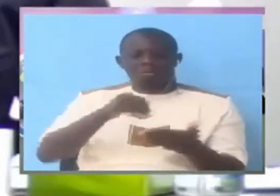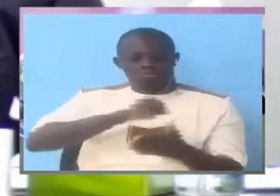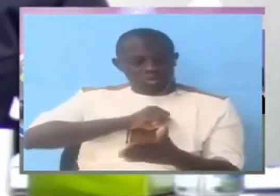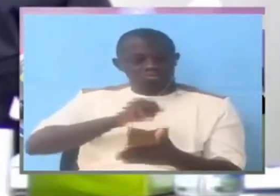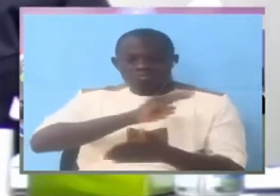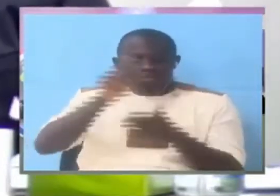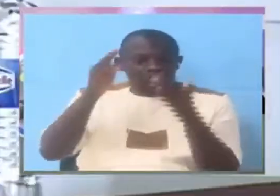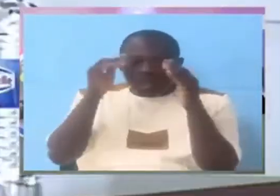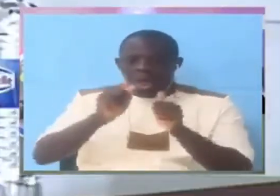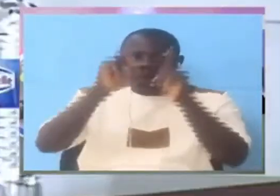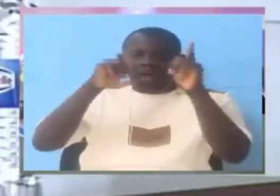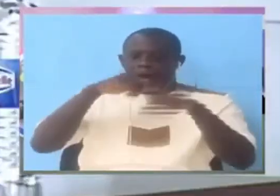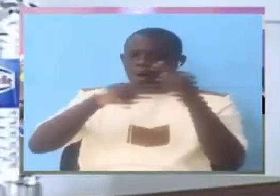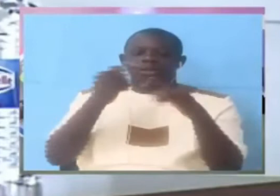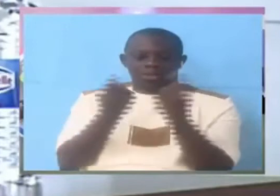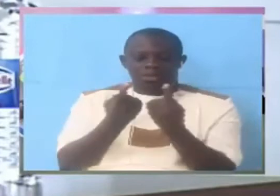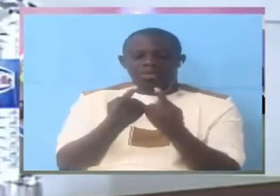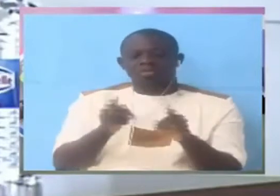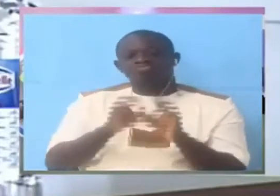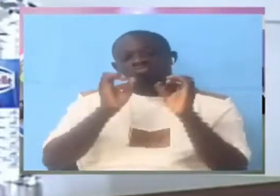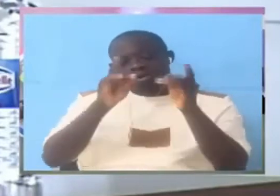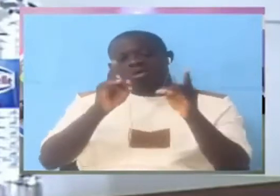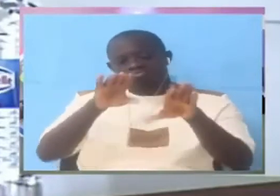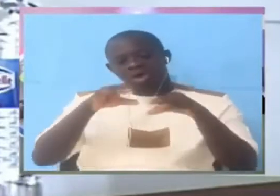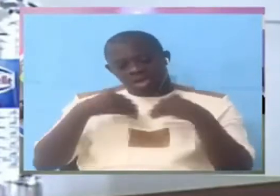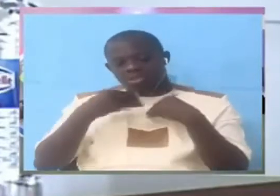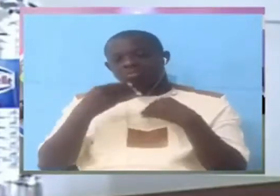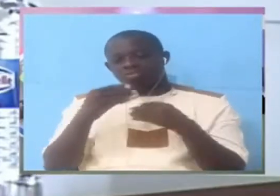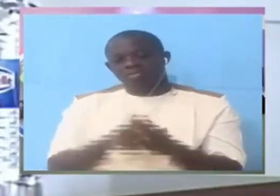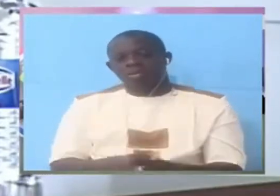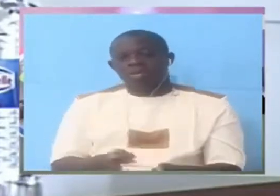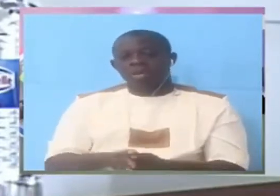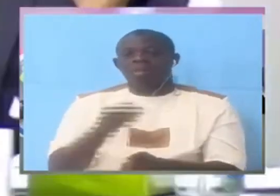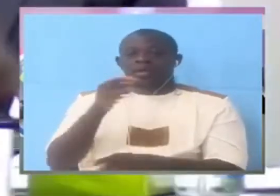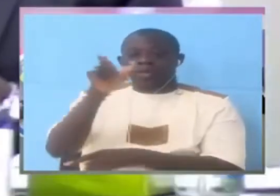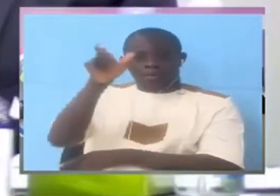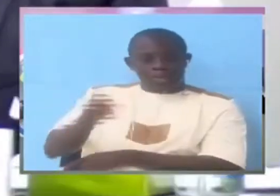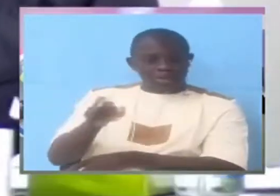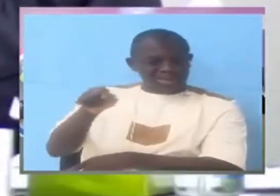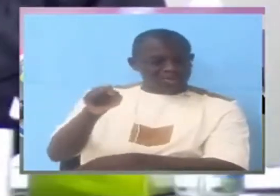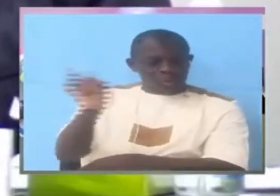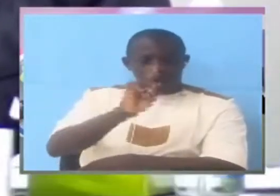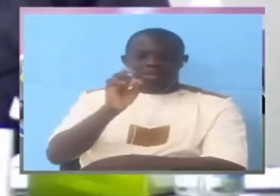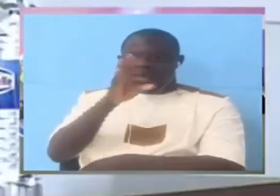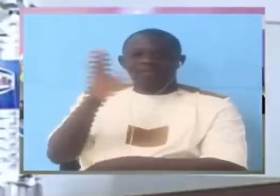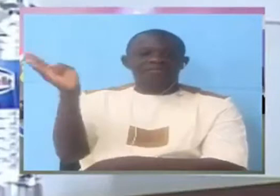that we would accept that is that person's version a lie